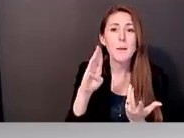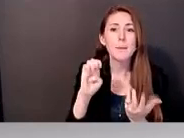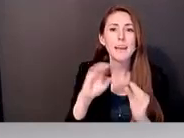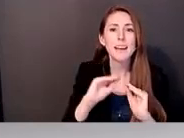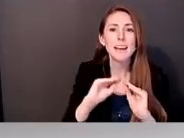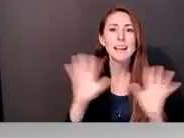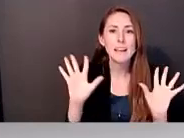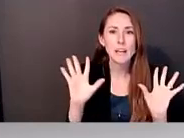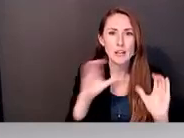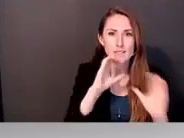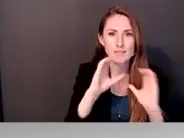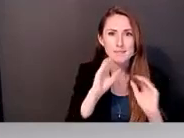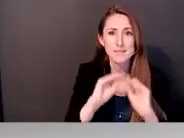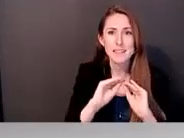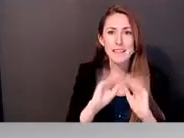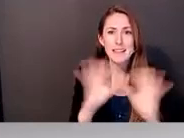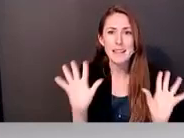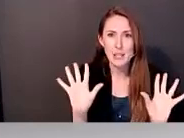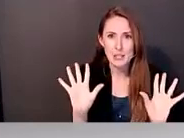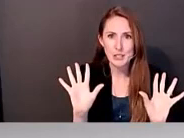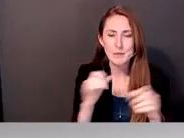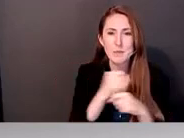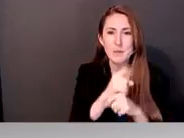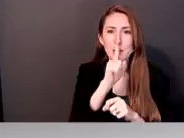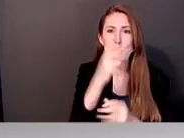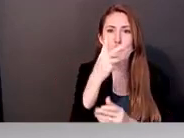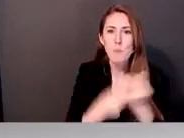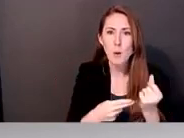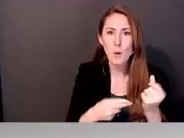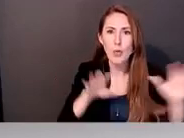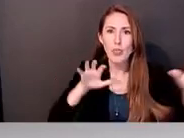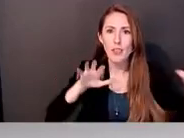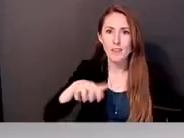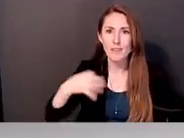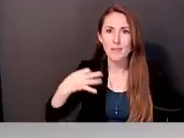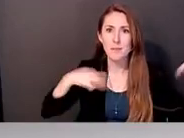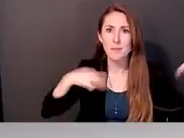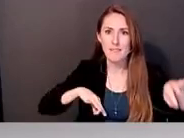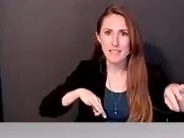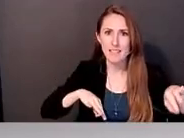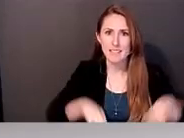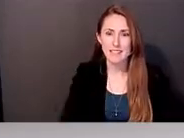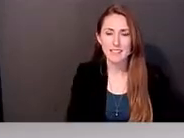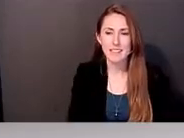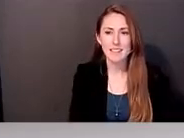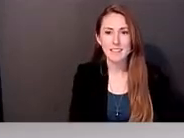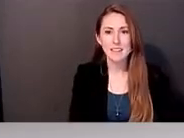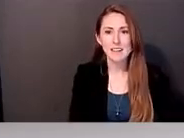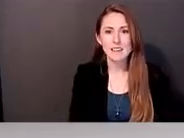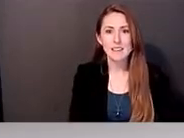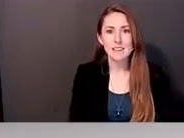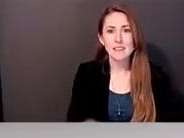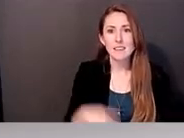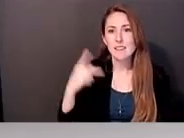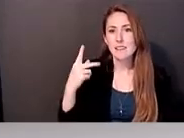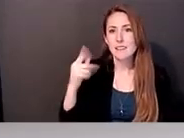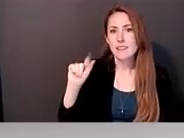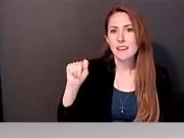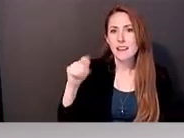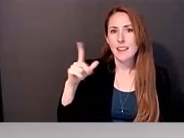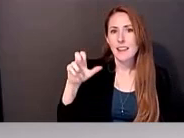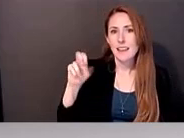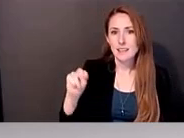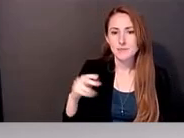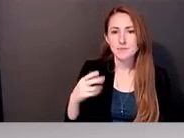any partnership could benefit both parties. Mm-hmm. Um, and just, you know, with my center on